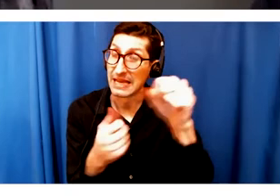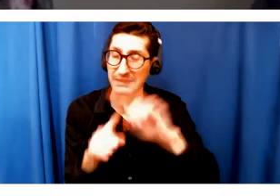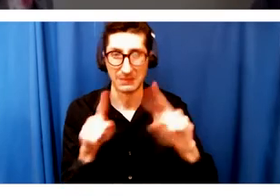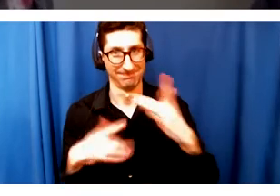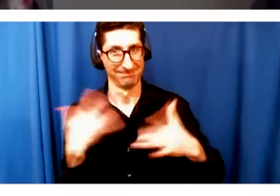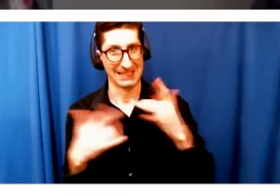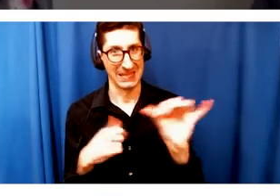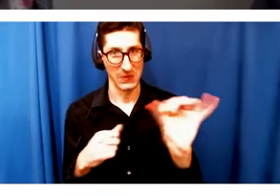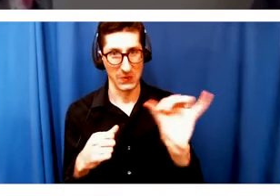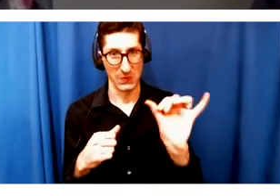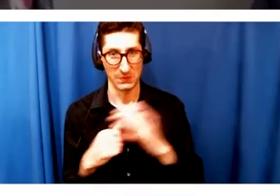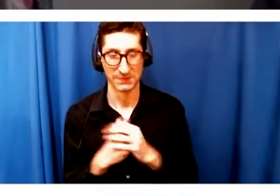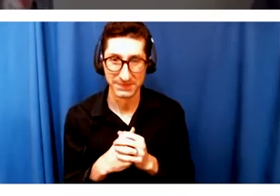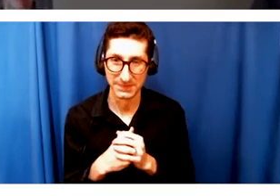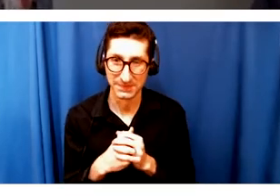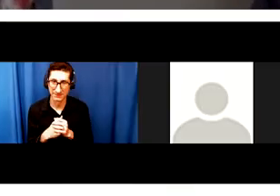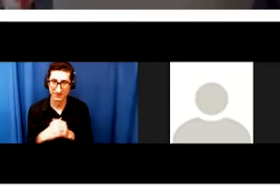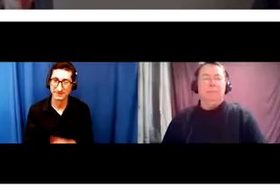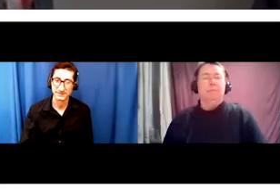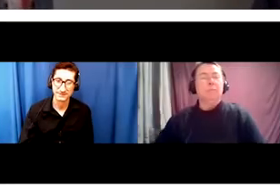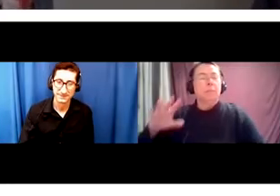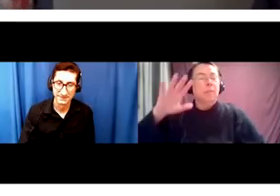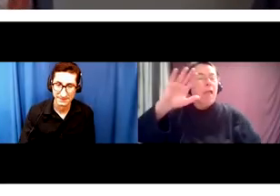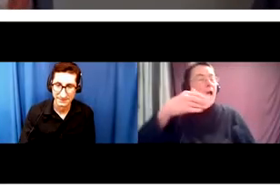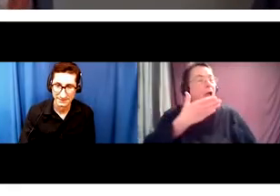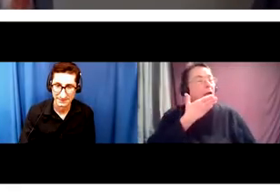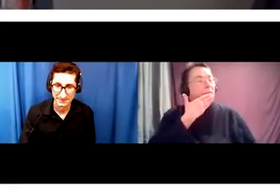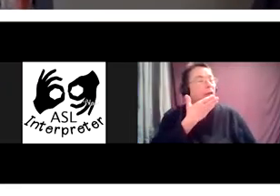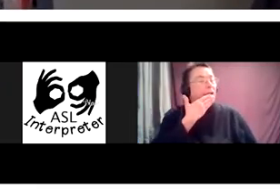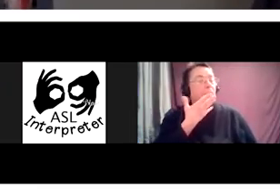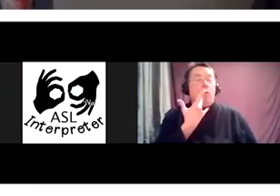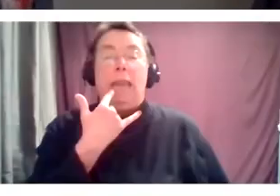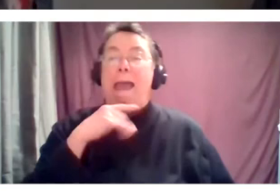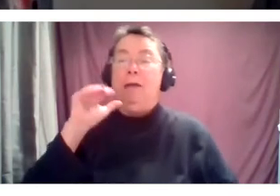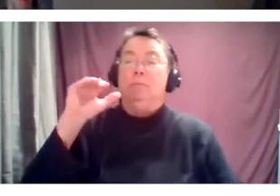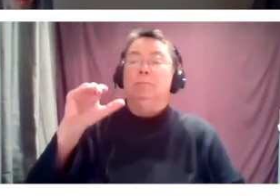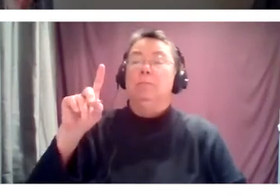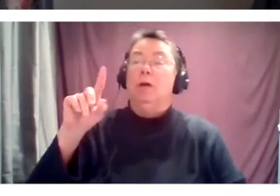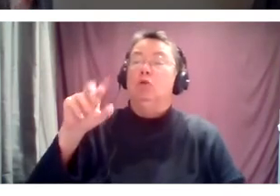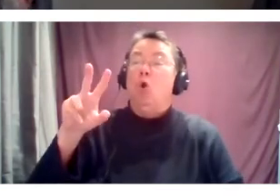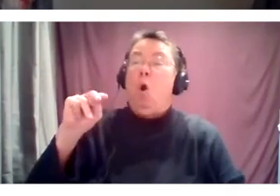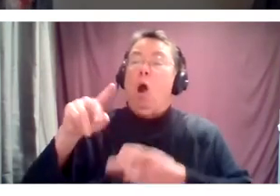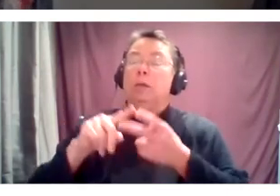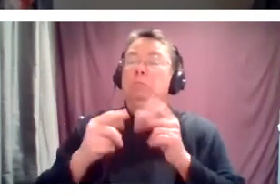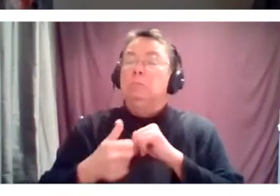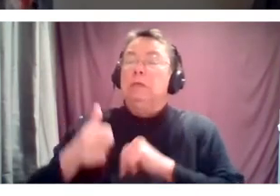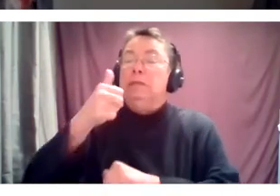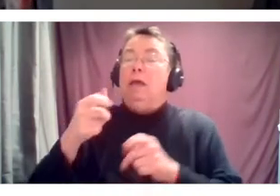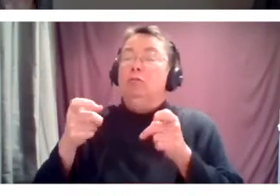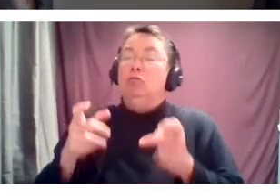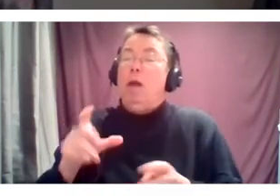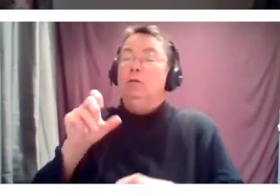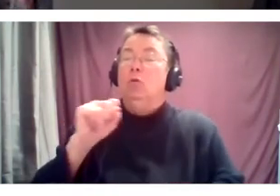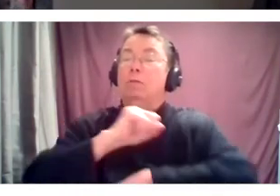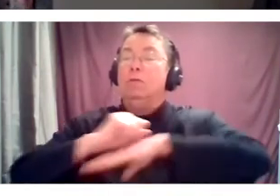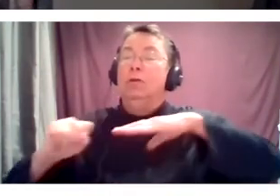Thank you so much for that. I'm going to throw it back to Don and the executive director of Stage Shores hat to talk a little bit about the future for the